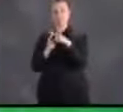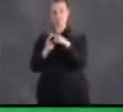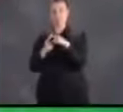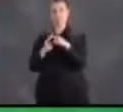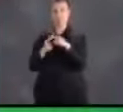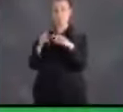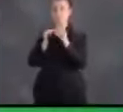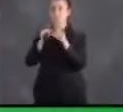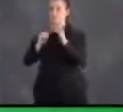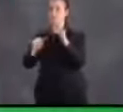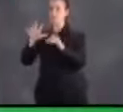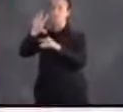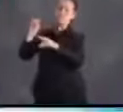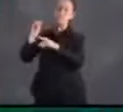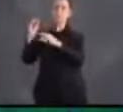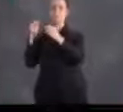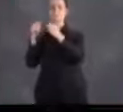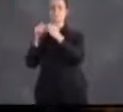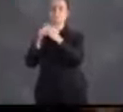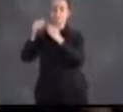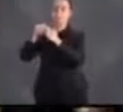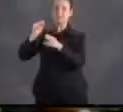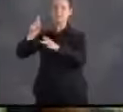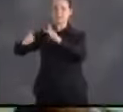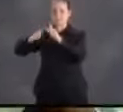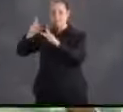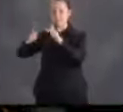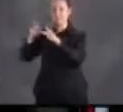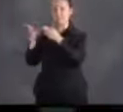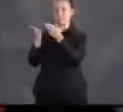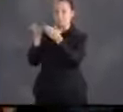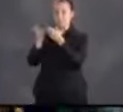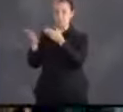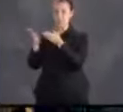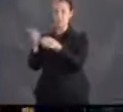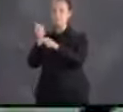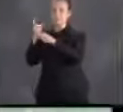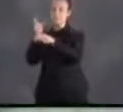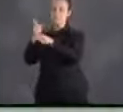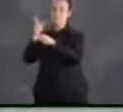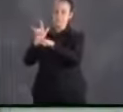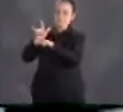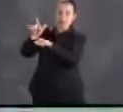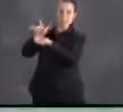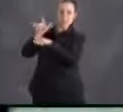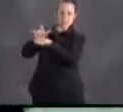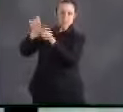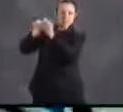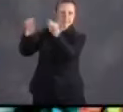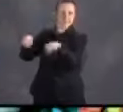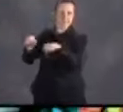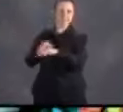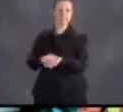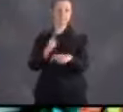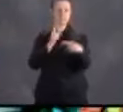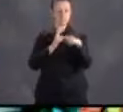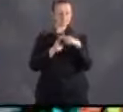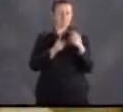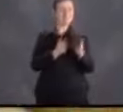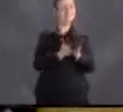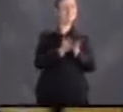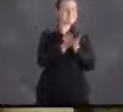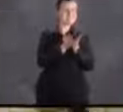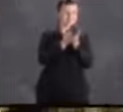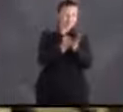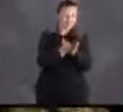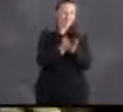In addition, more than 50 million passengers are served by our three-airport system every year. And we